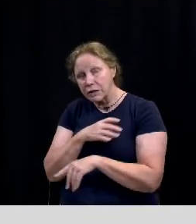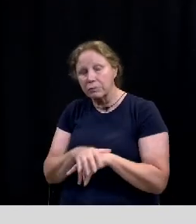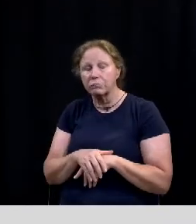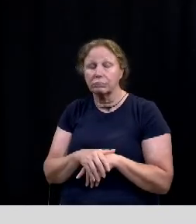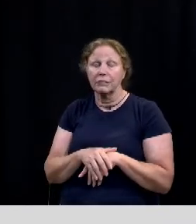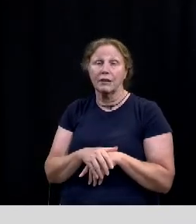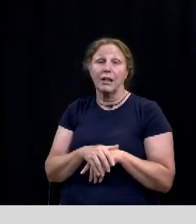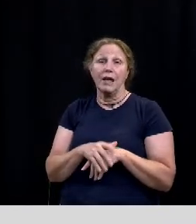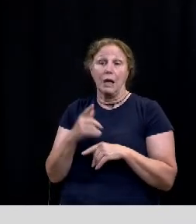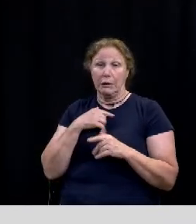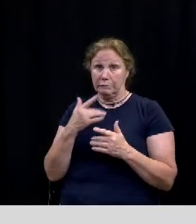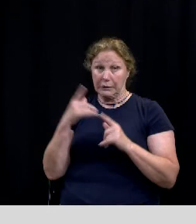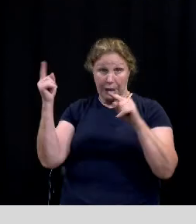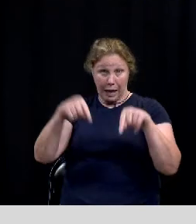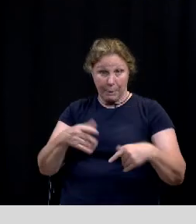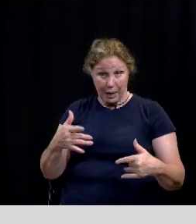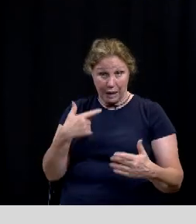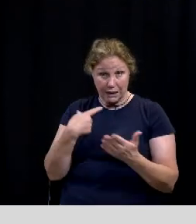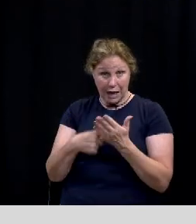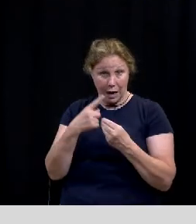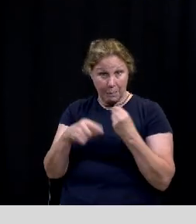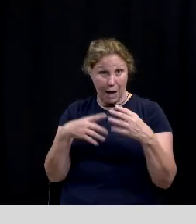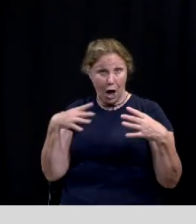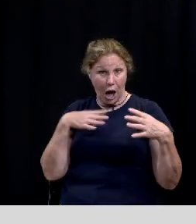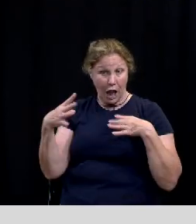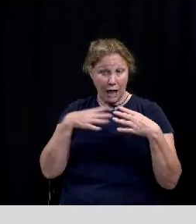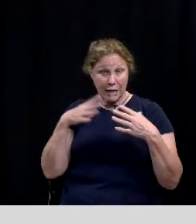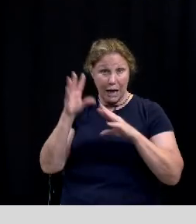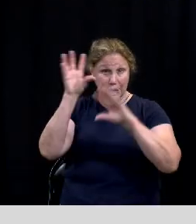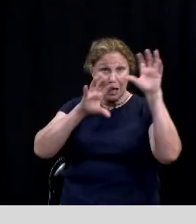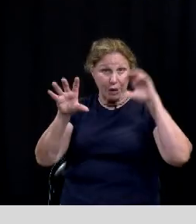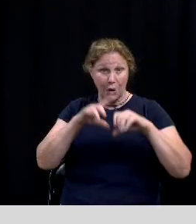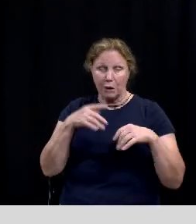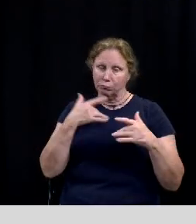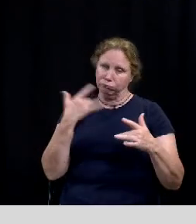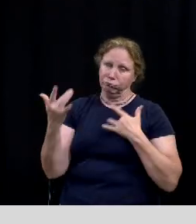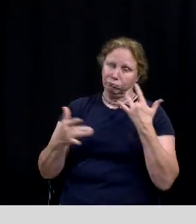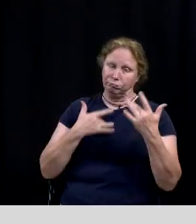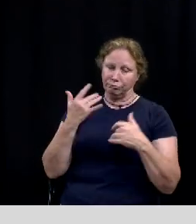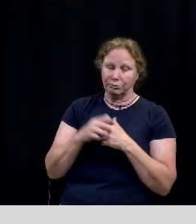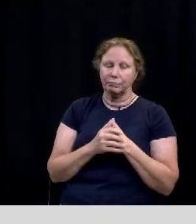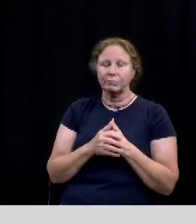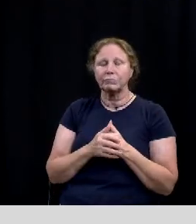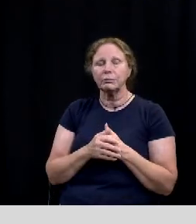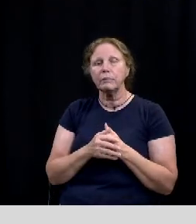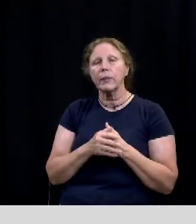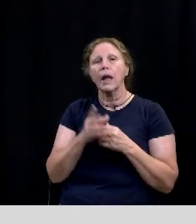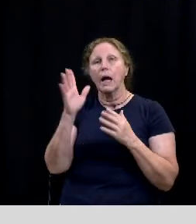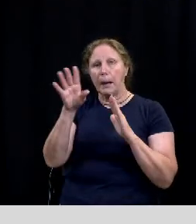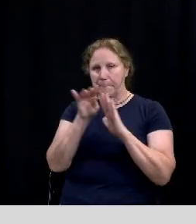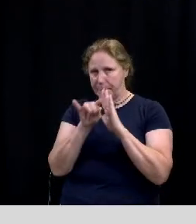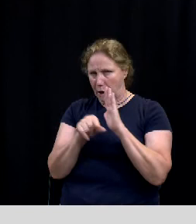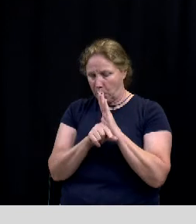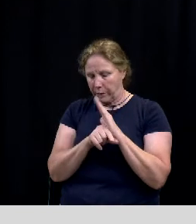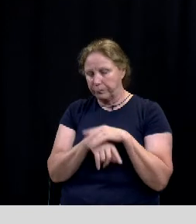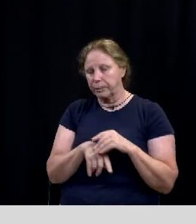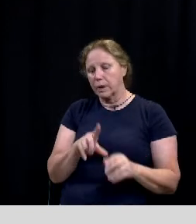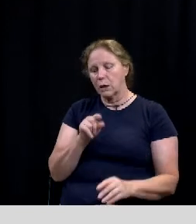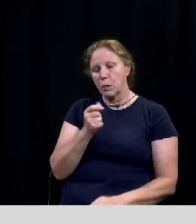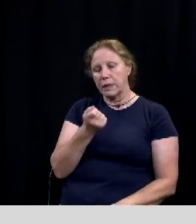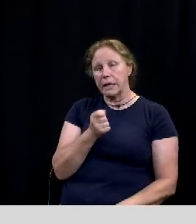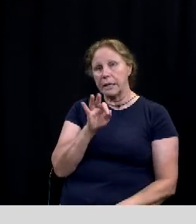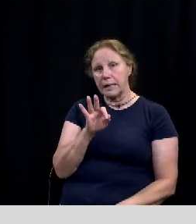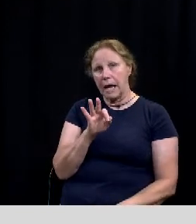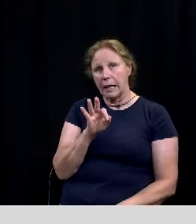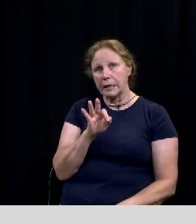excited to be here and kind of talk about holiday decor 2020 just for some some brief background in 2019 the downtown